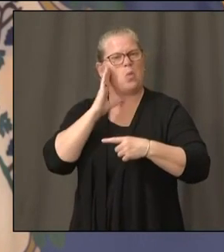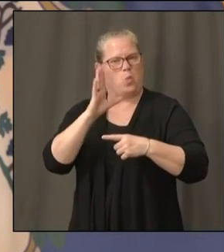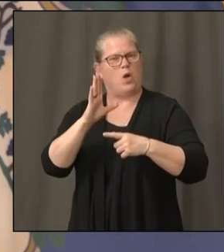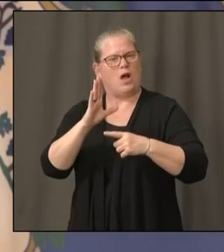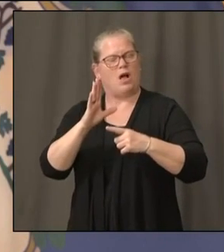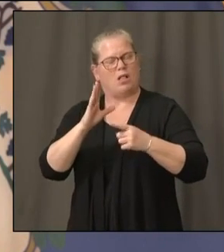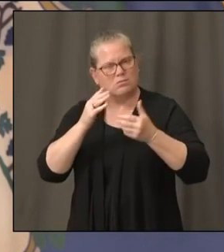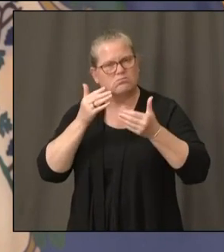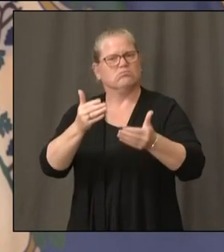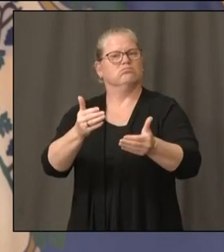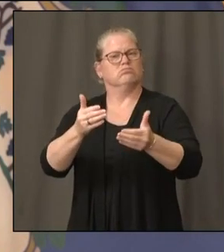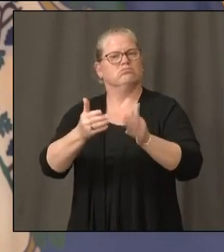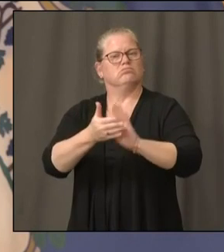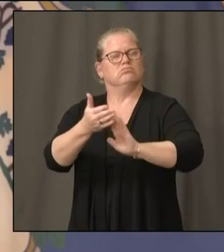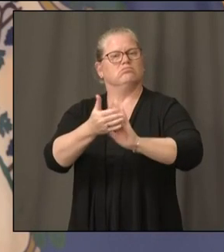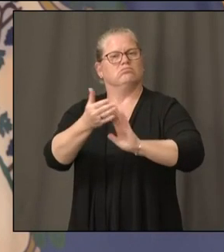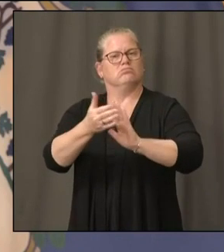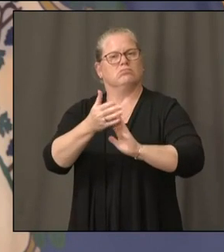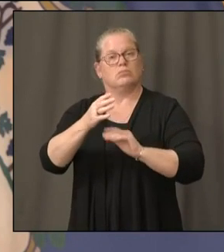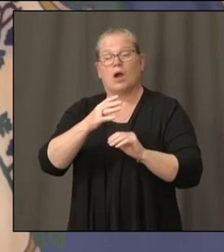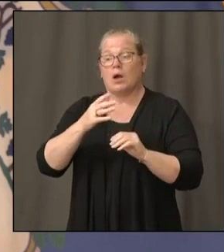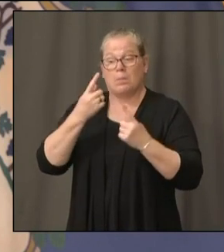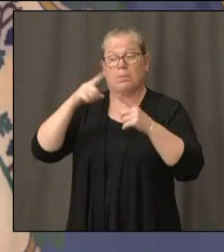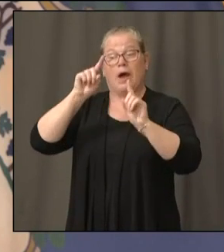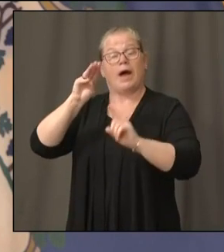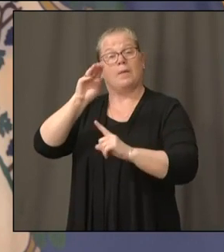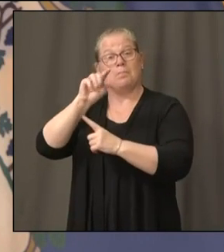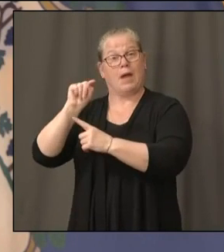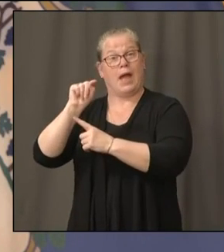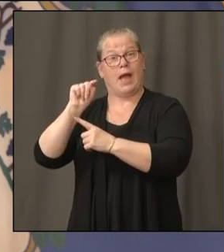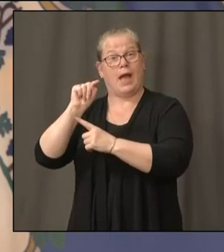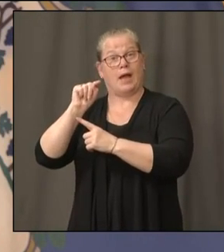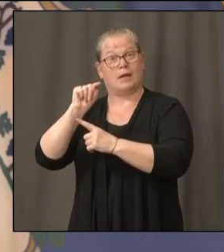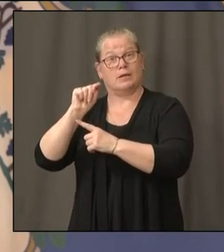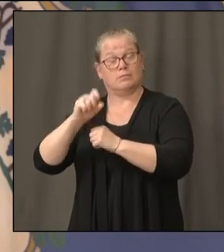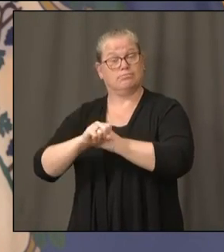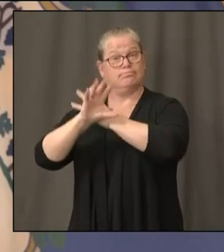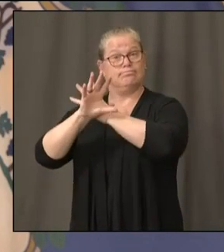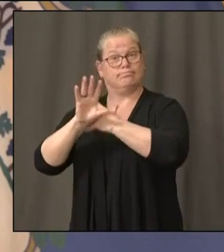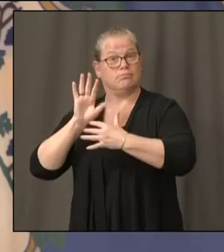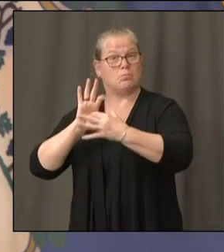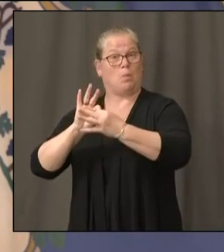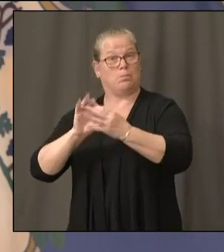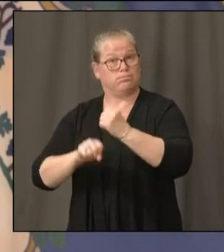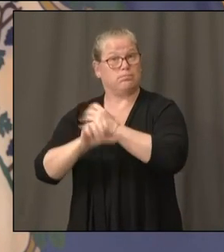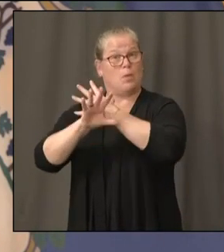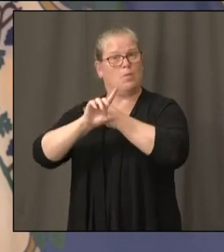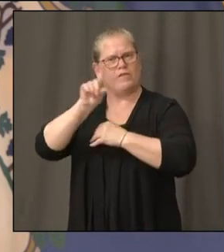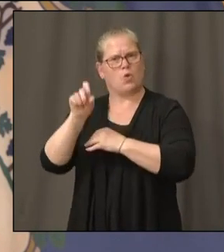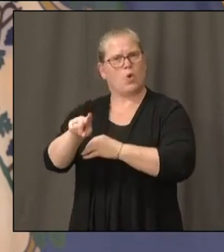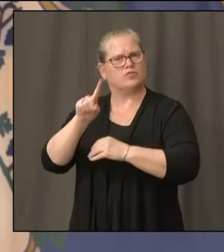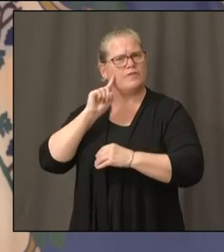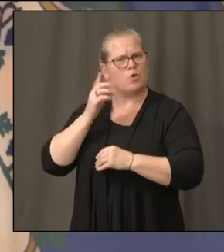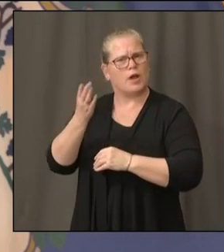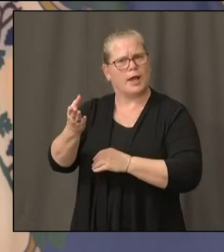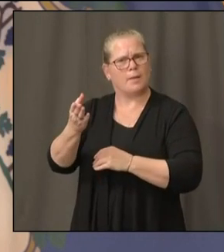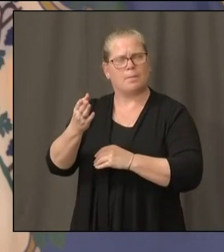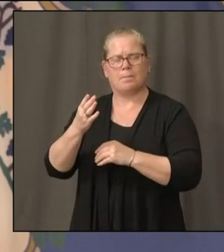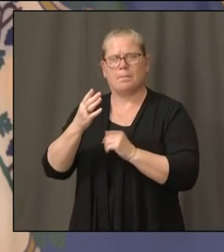While I've got it, I think there was a question for Matt Carter. Is he back? Matt, you maybe heard it was a question, I think, regarding